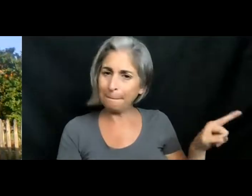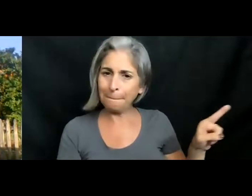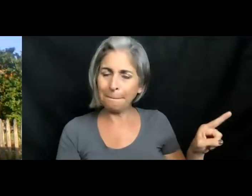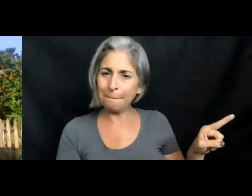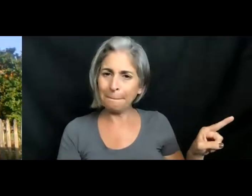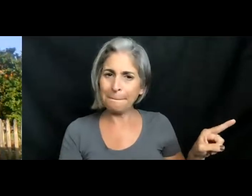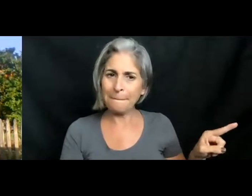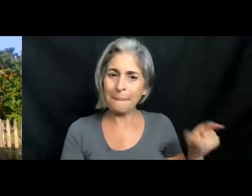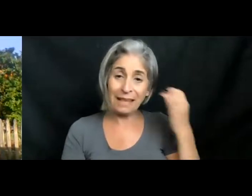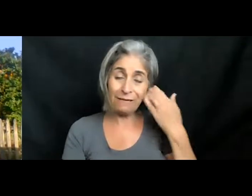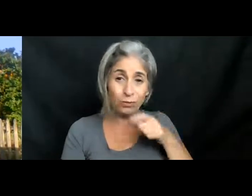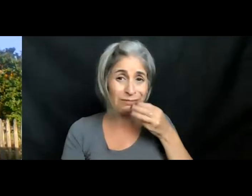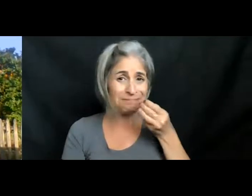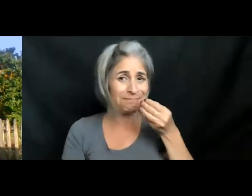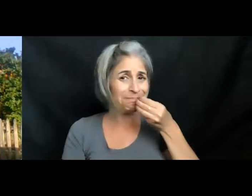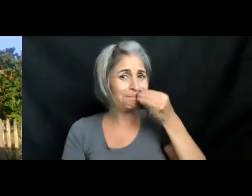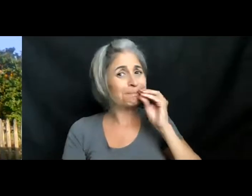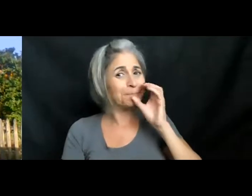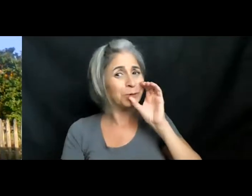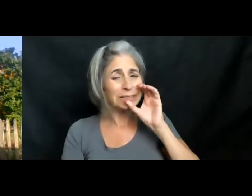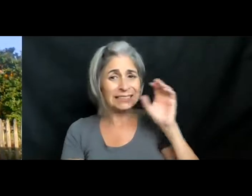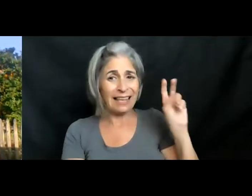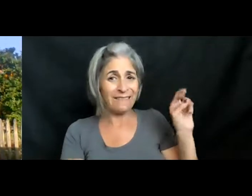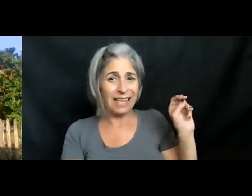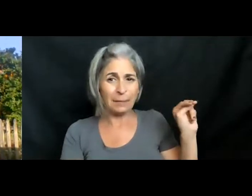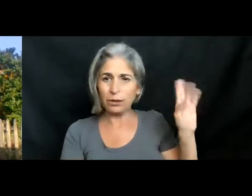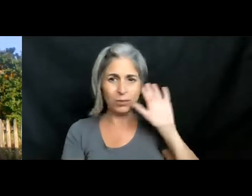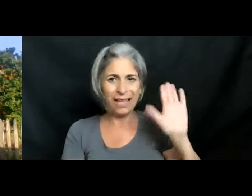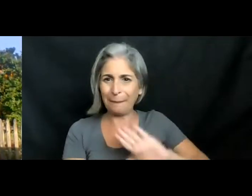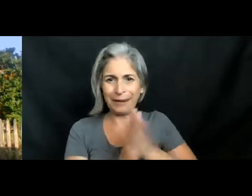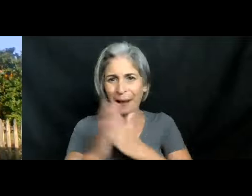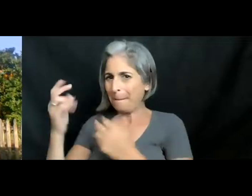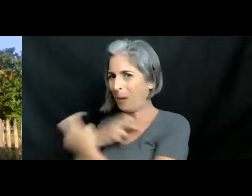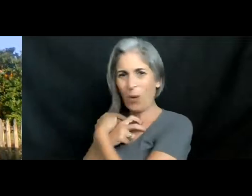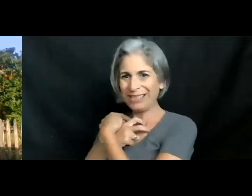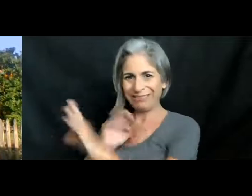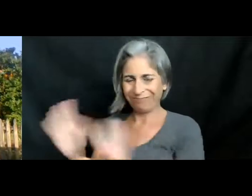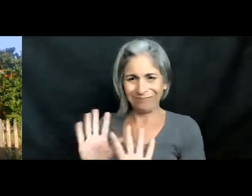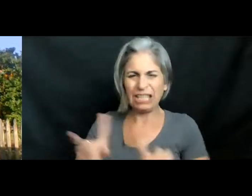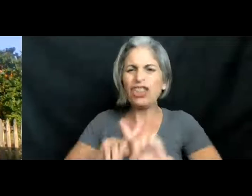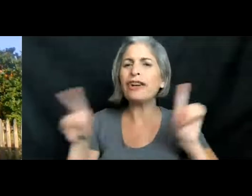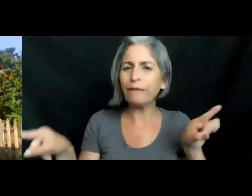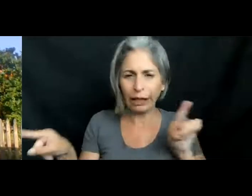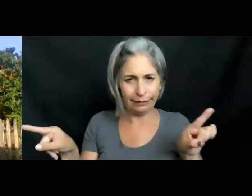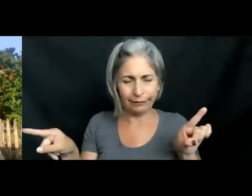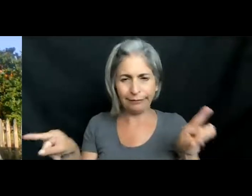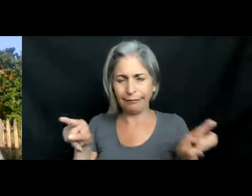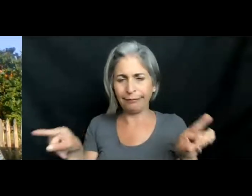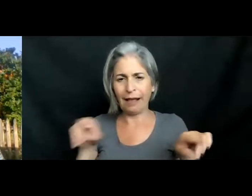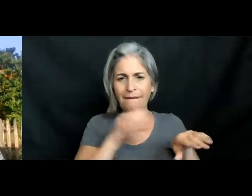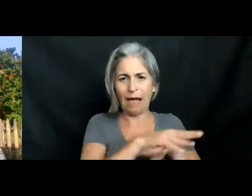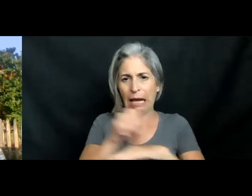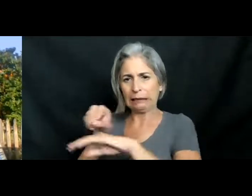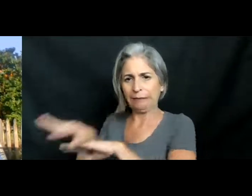you drink a little bit of venom, you're going to get poisoned. They are different mechanisms that affect different things.